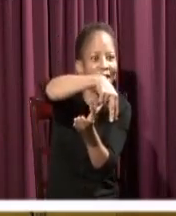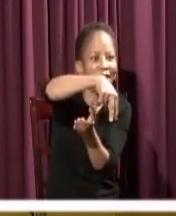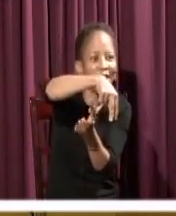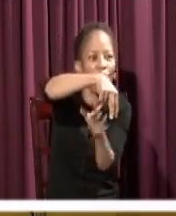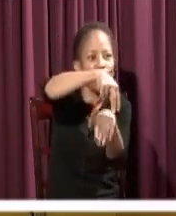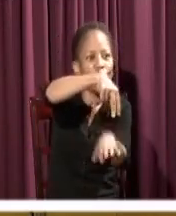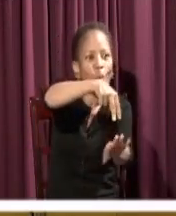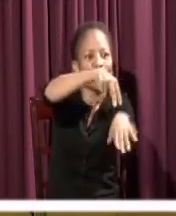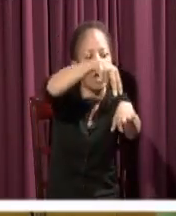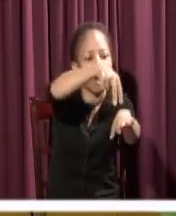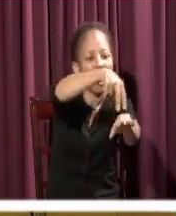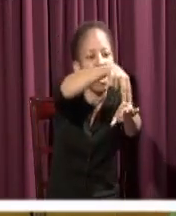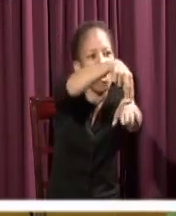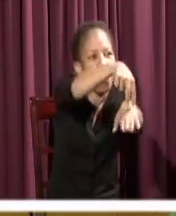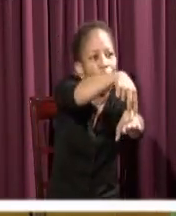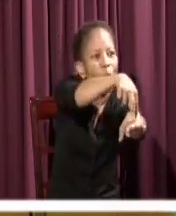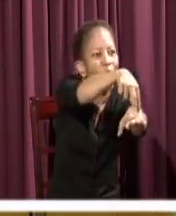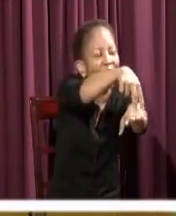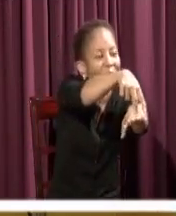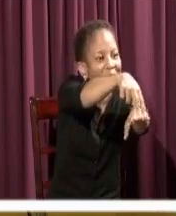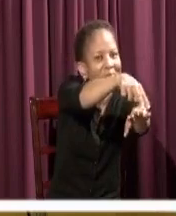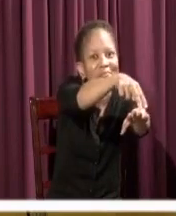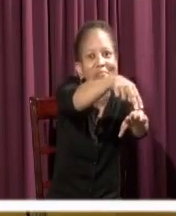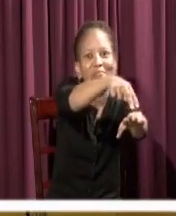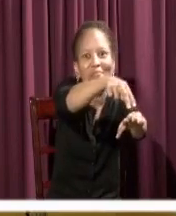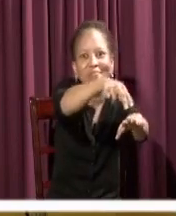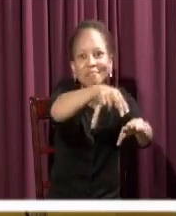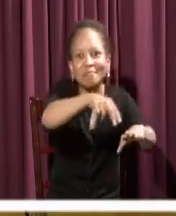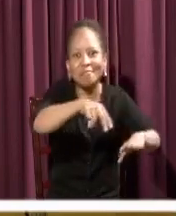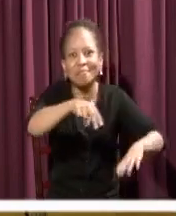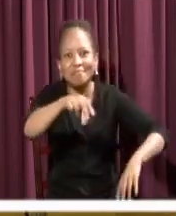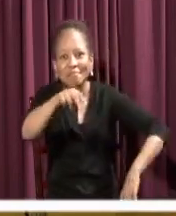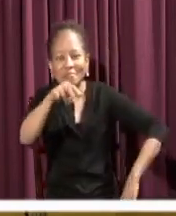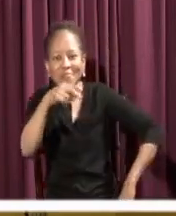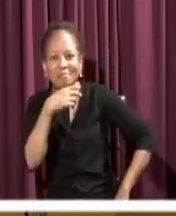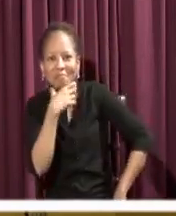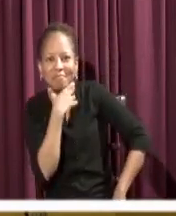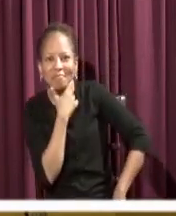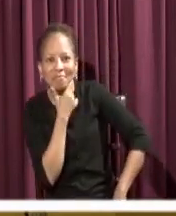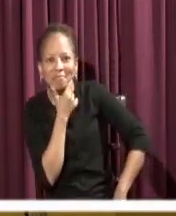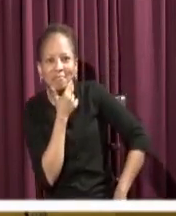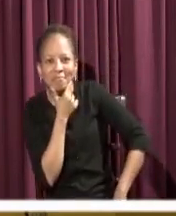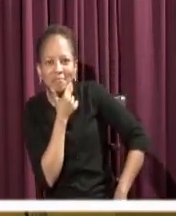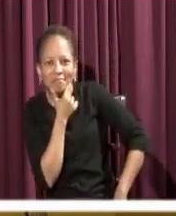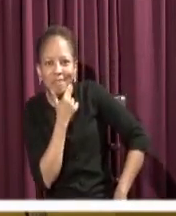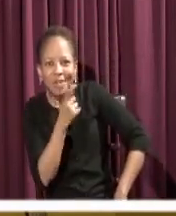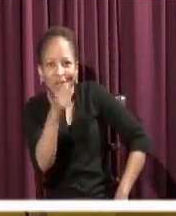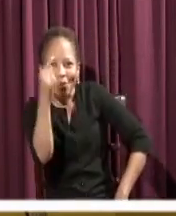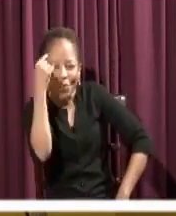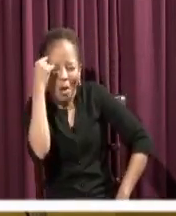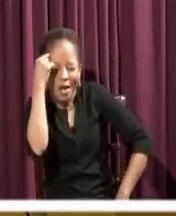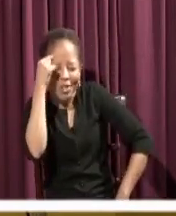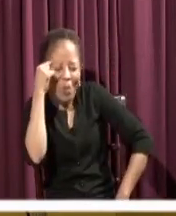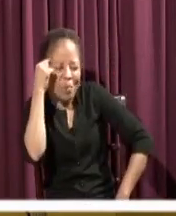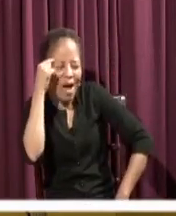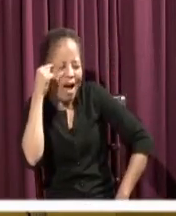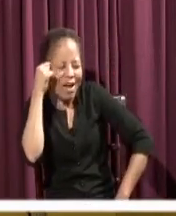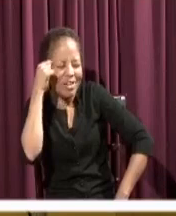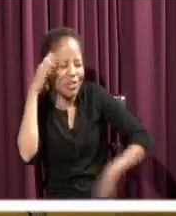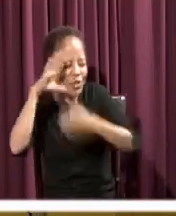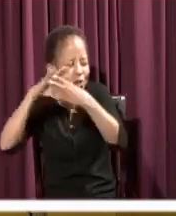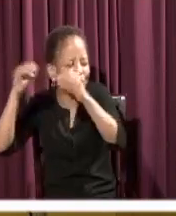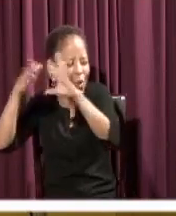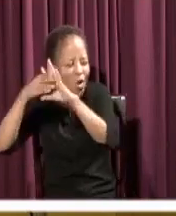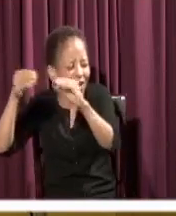Jesus over the water. I want you to imagine this scene for a moment in your eye. I want you to